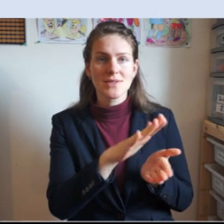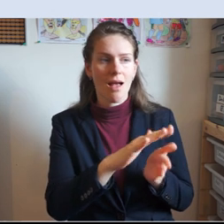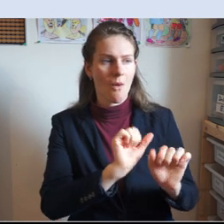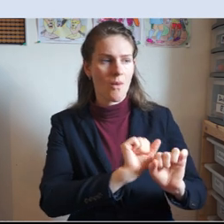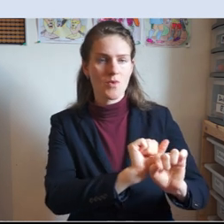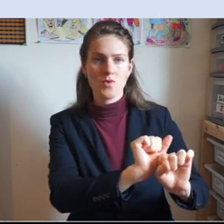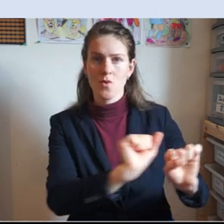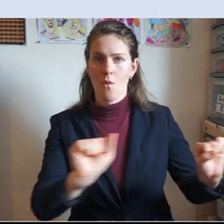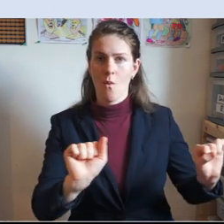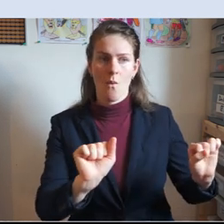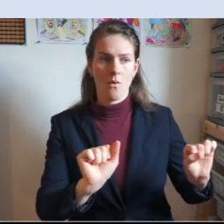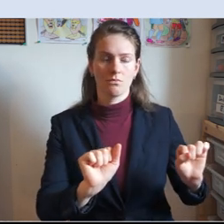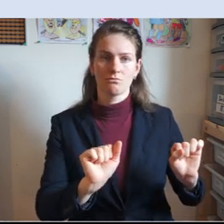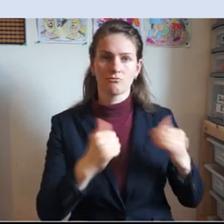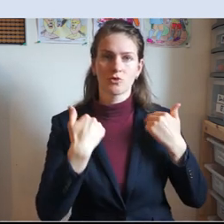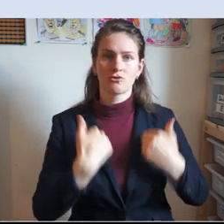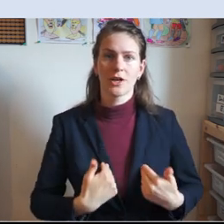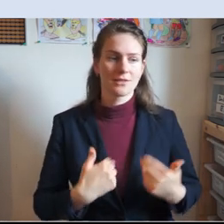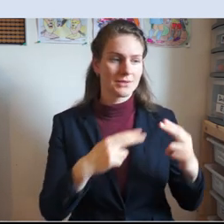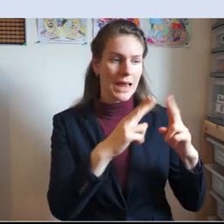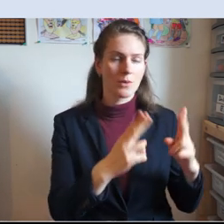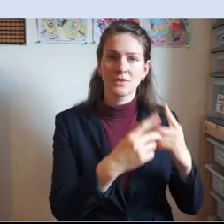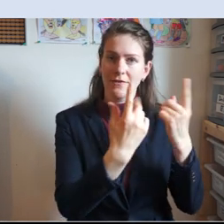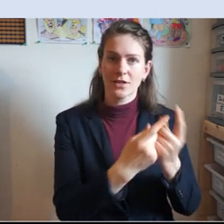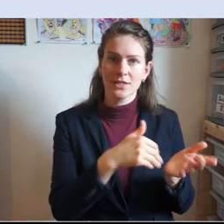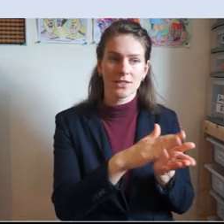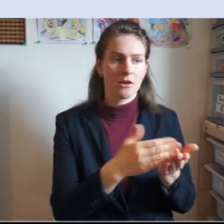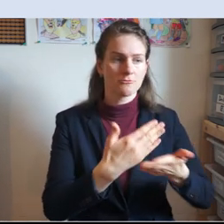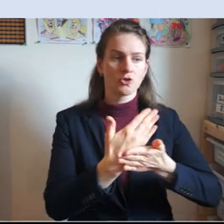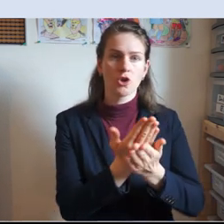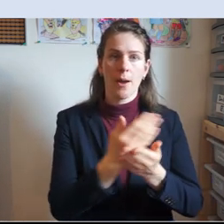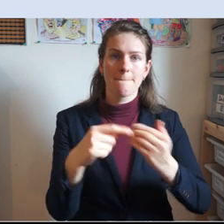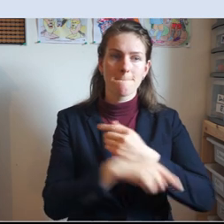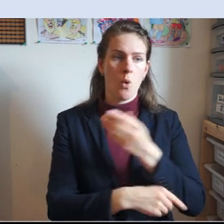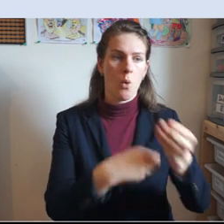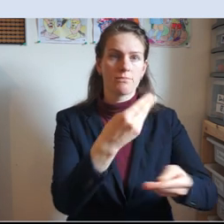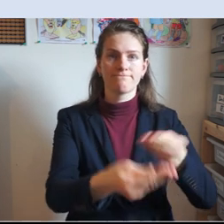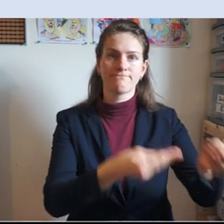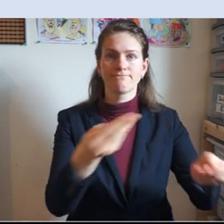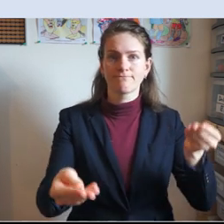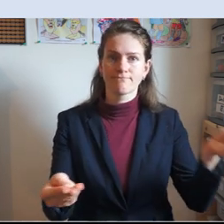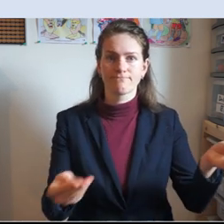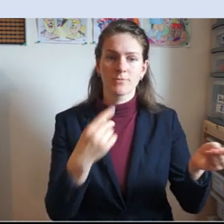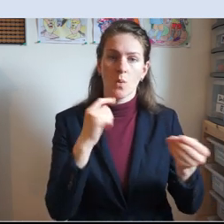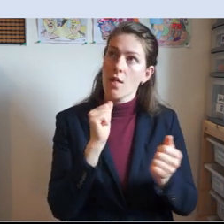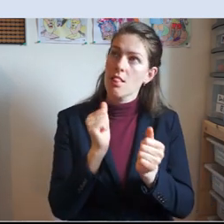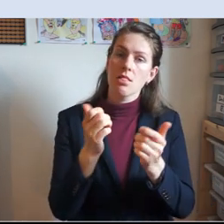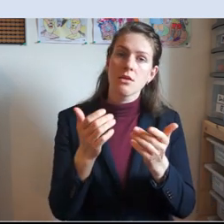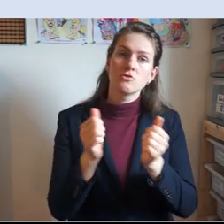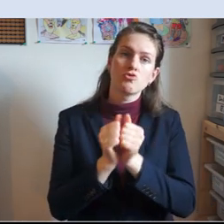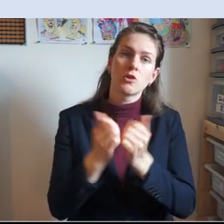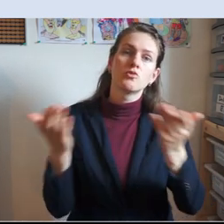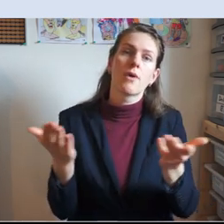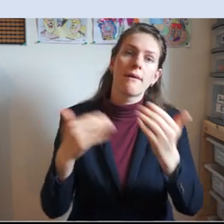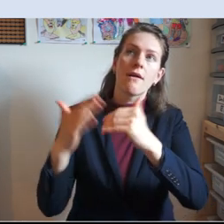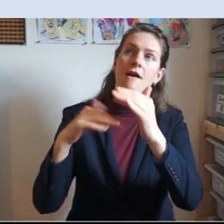sell that thou hast, and give to the poor, and thou shalt have treasure in heaven,